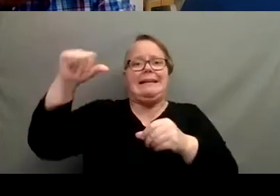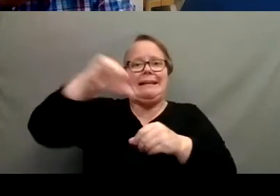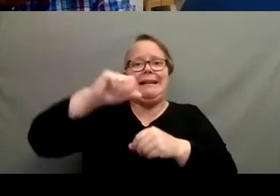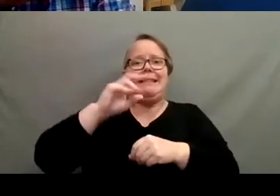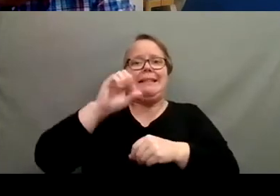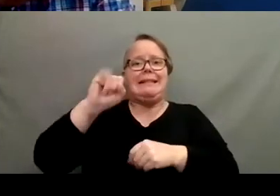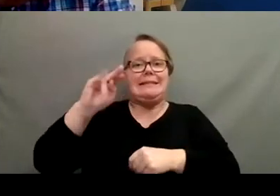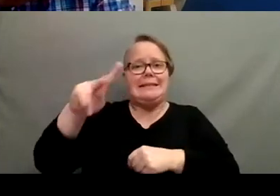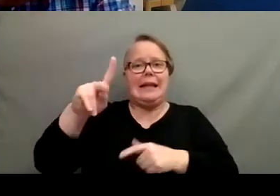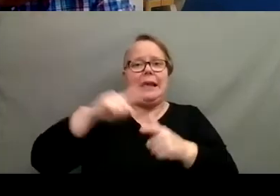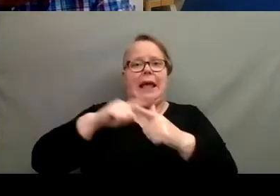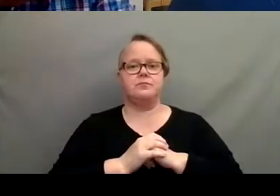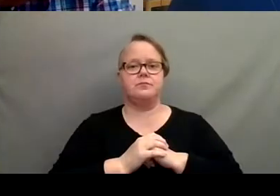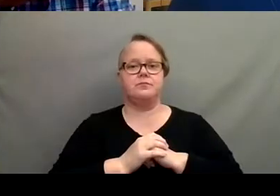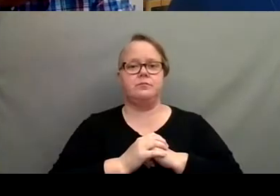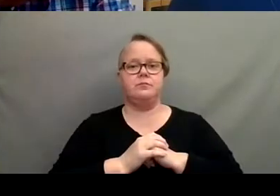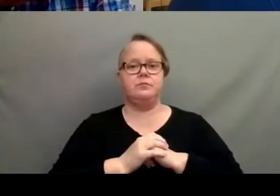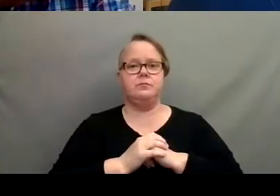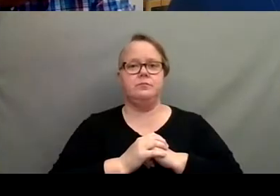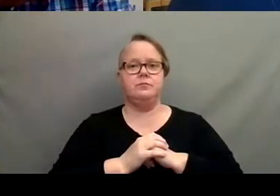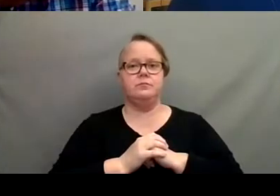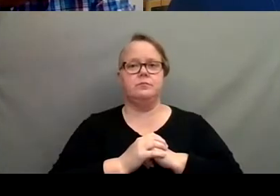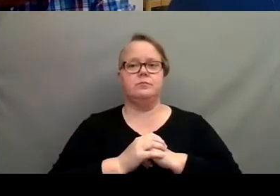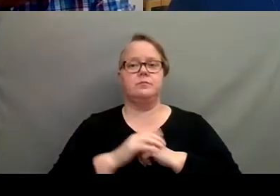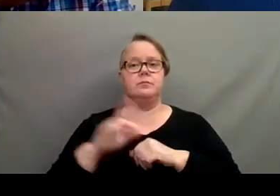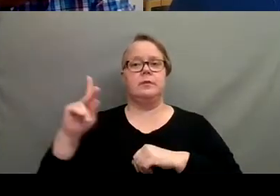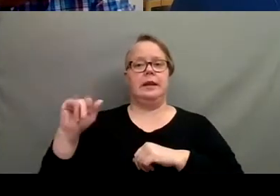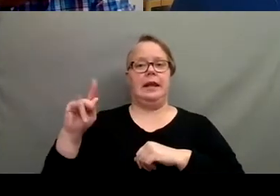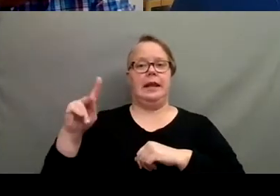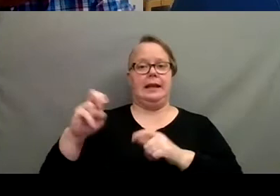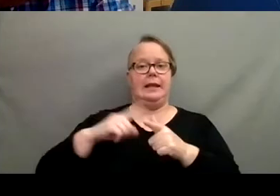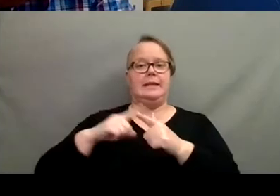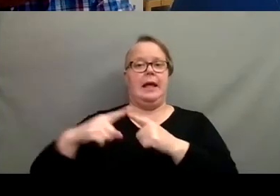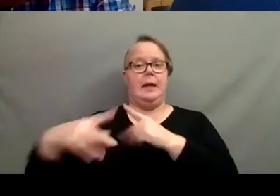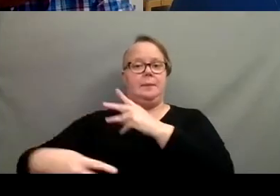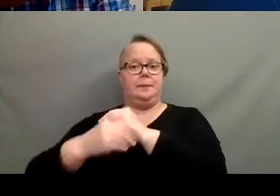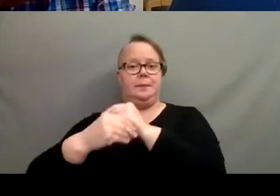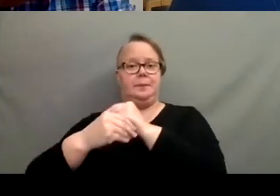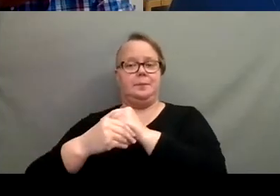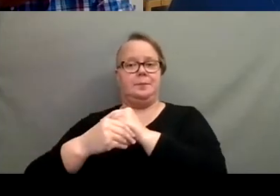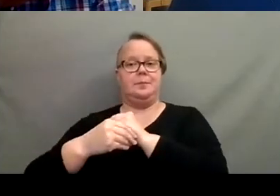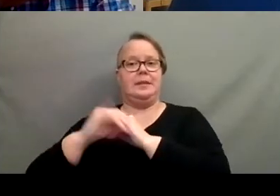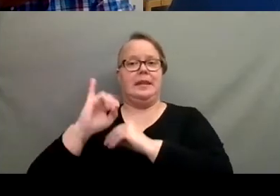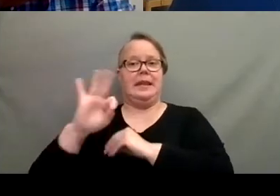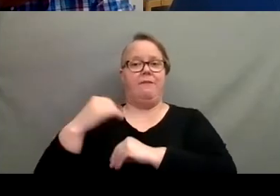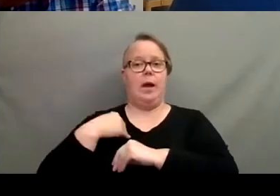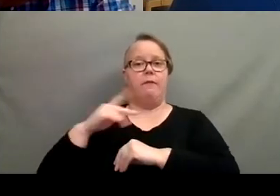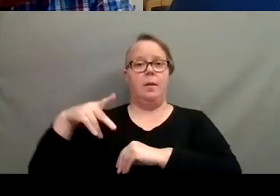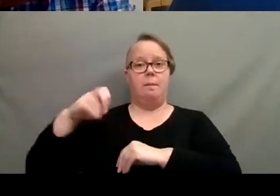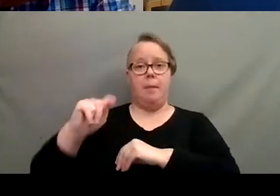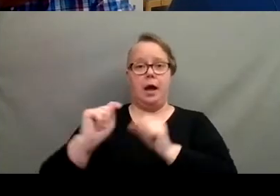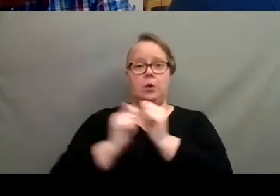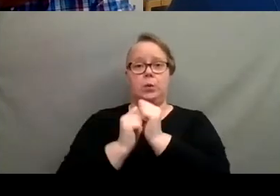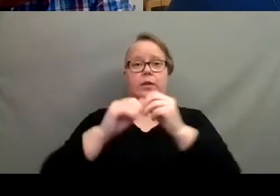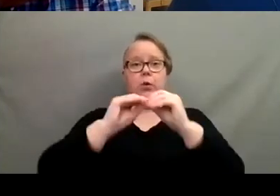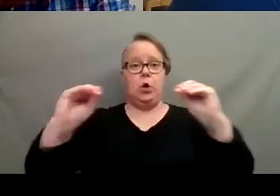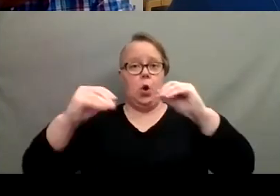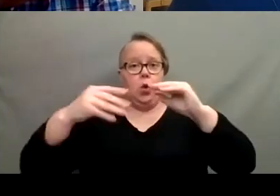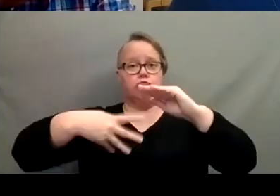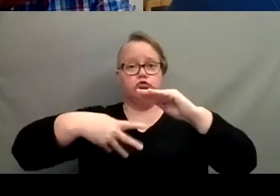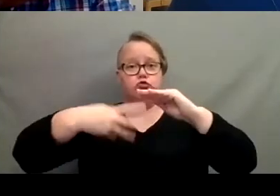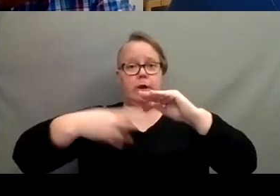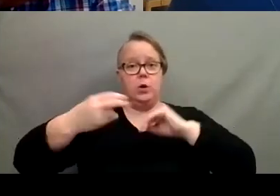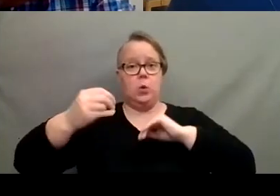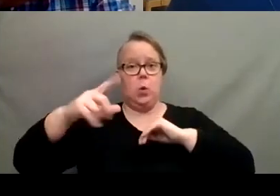in the basket. Absolutely. So in addition to that question, if you have a pot with no drainage holes, would you